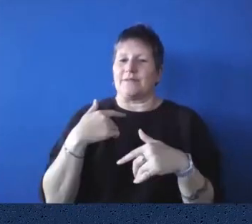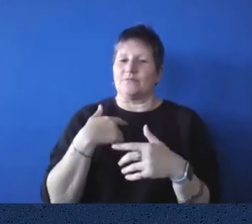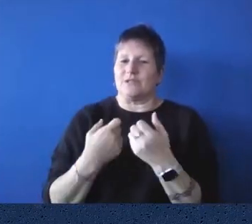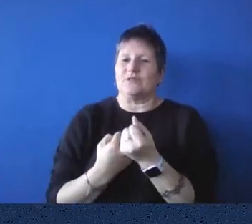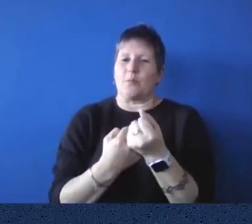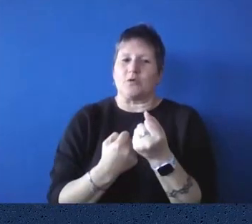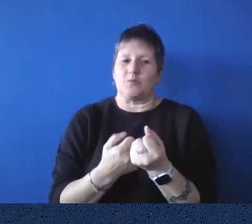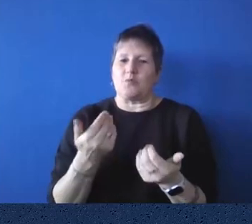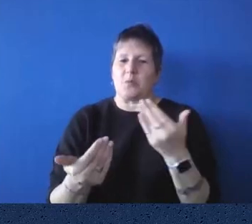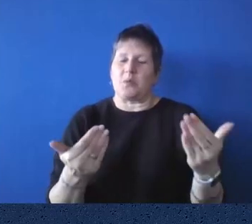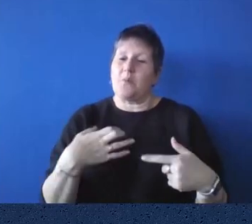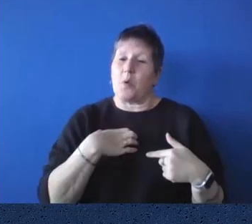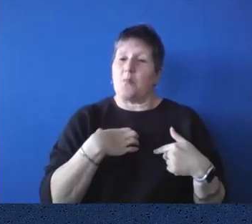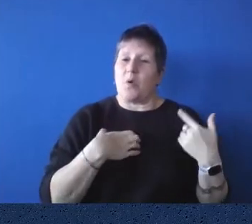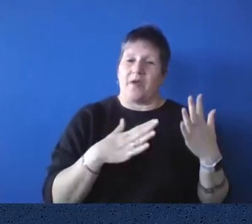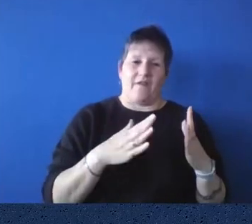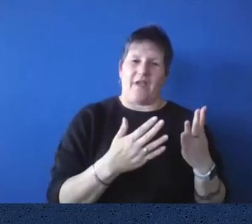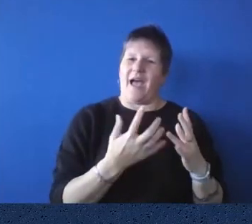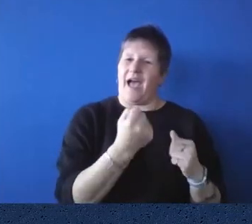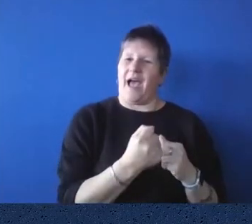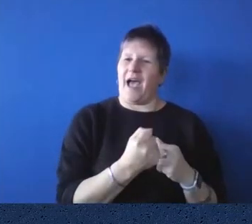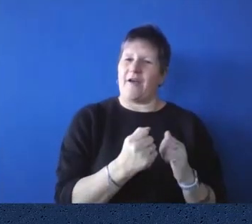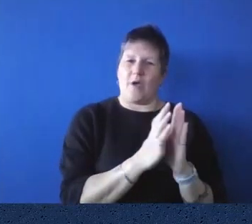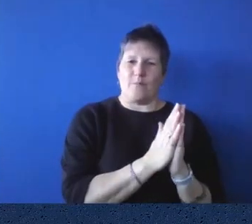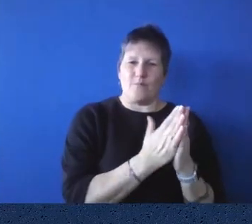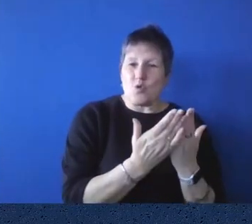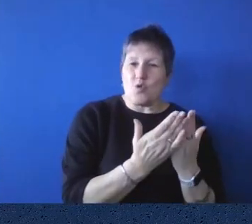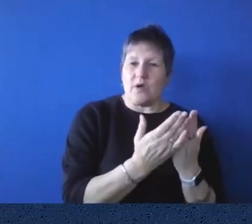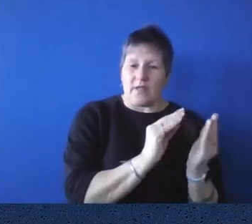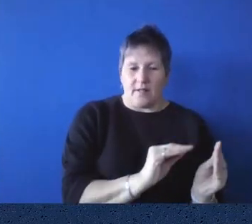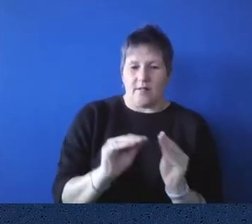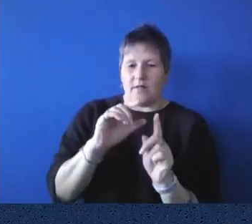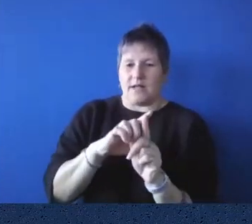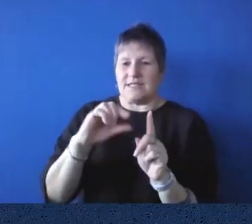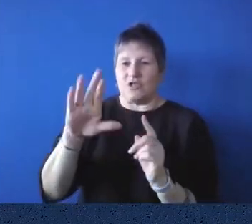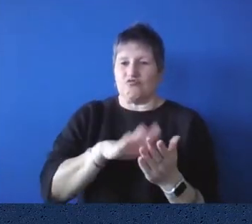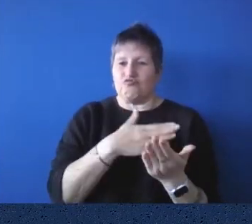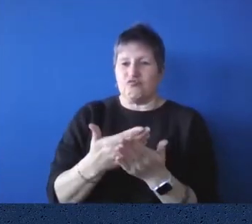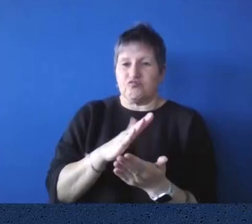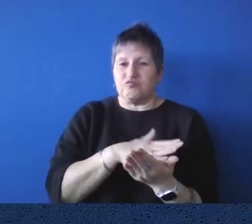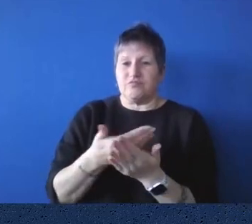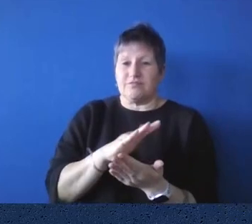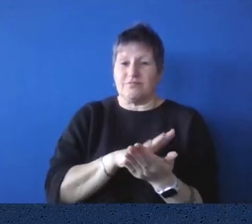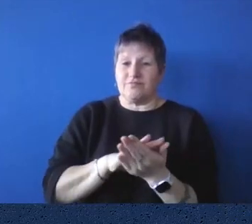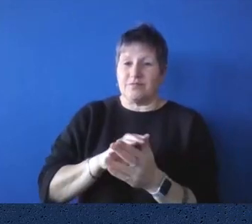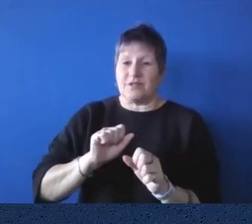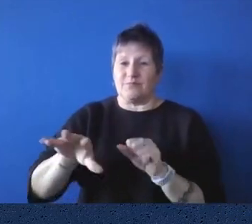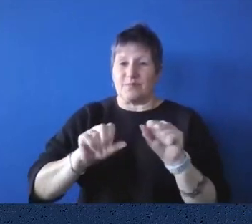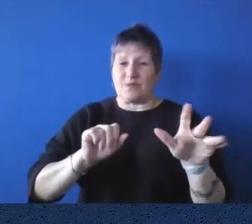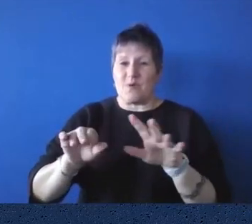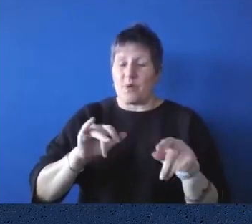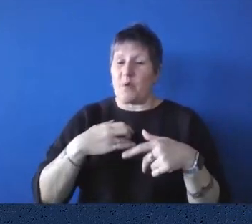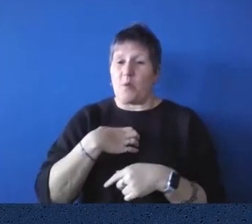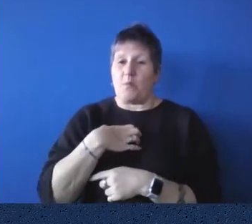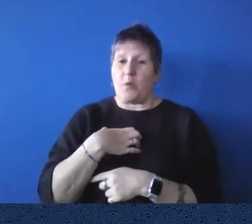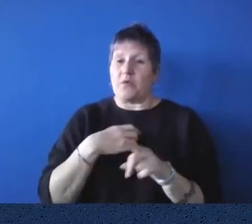material digitized and out into the public, um, space, that's what we're aiming for. So people can see what this place,